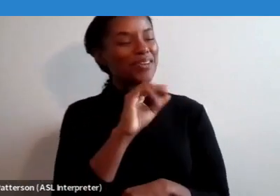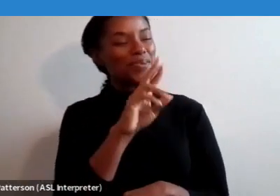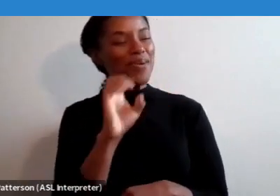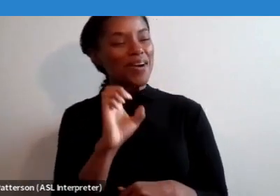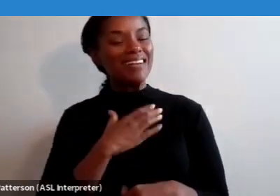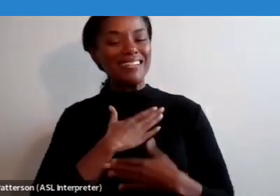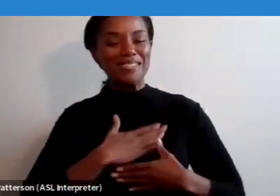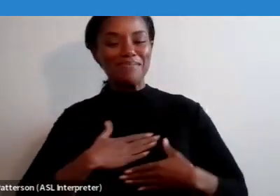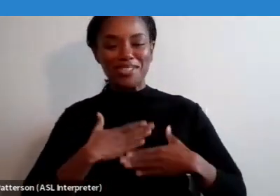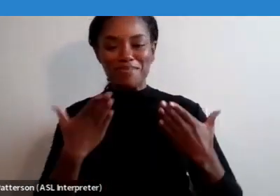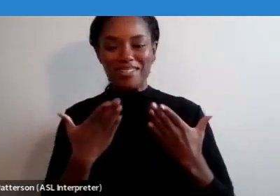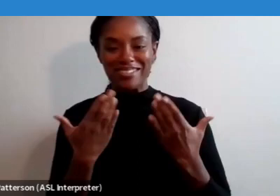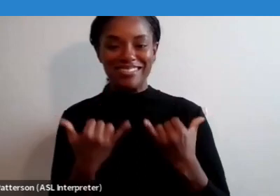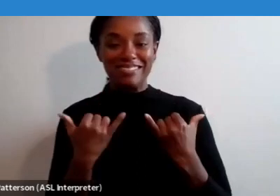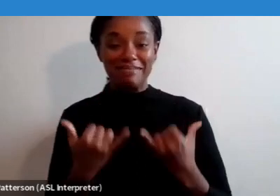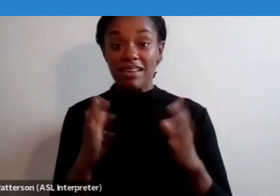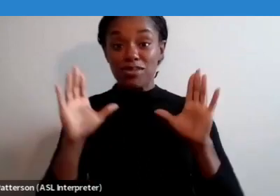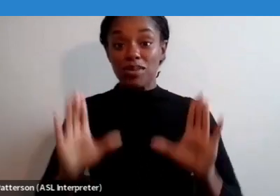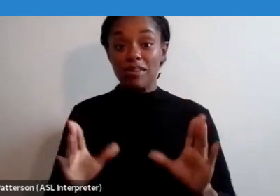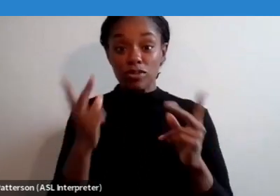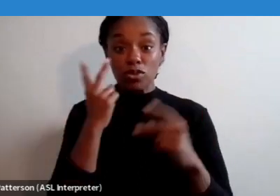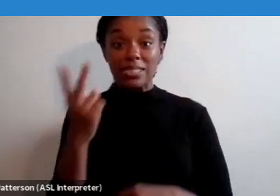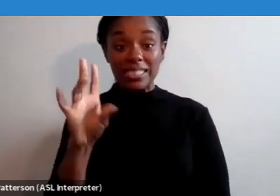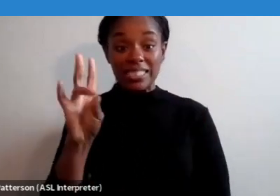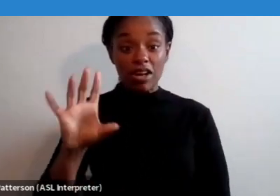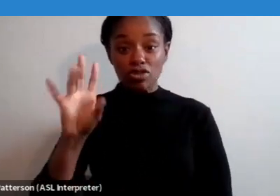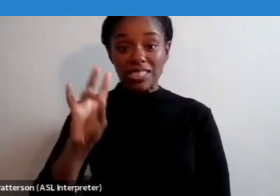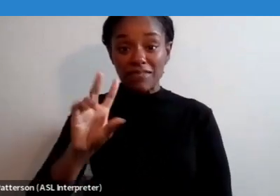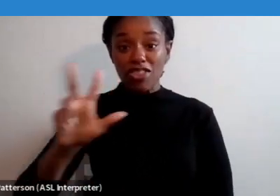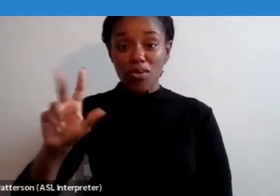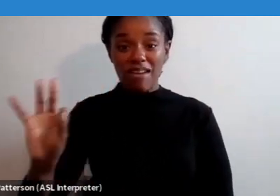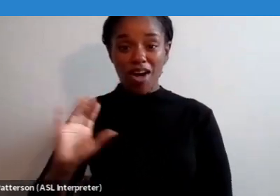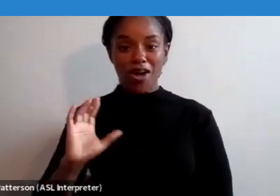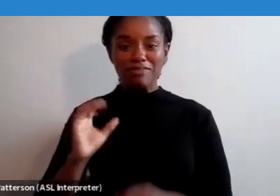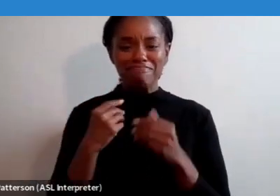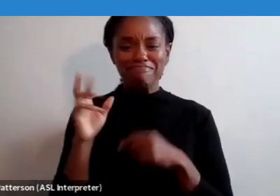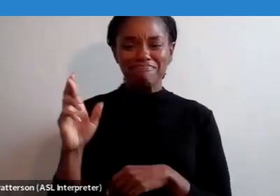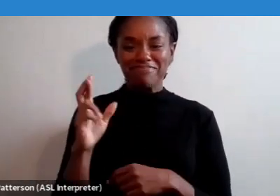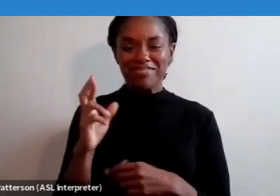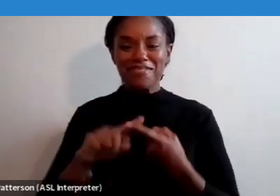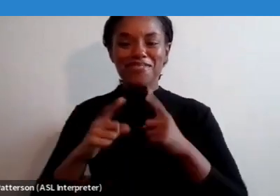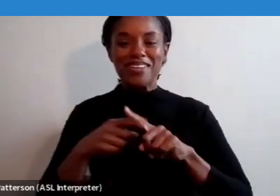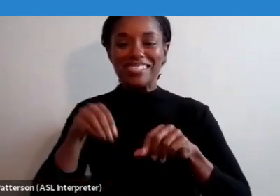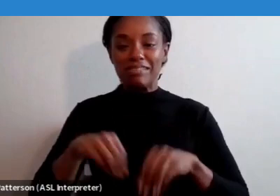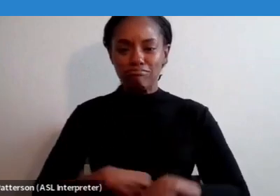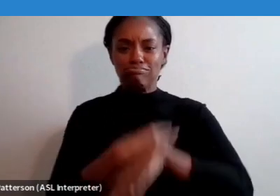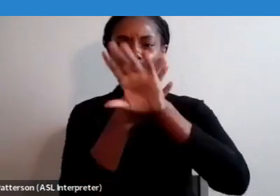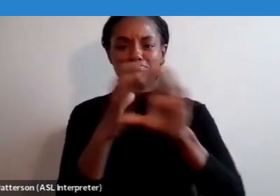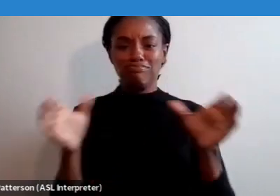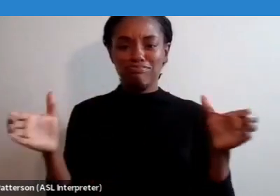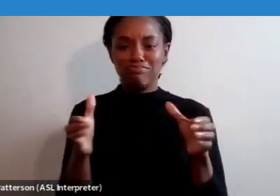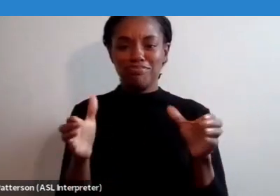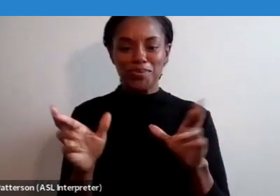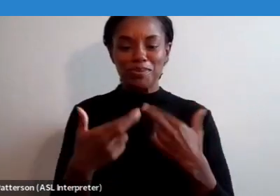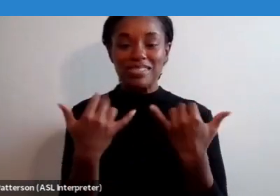with you. It's wonderful to see 773 of our closest friends in one virtual room and to see that